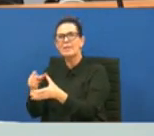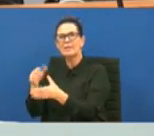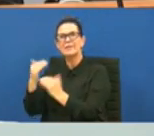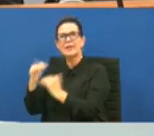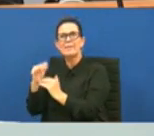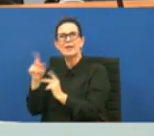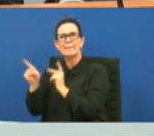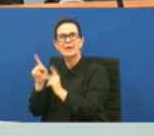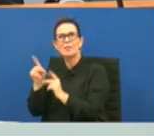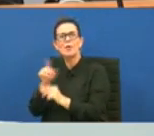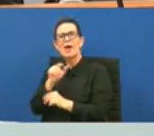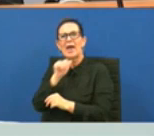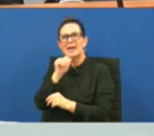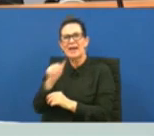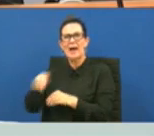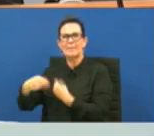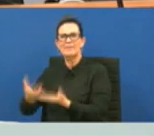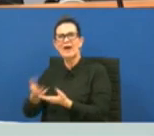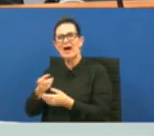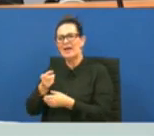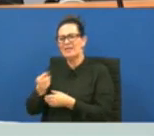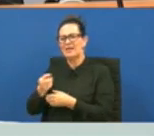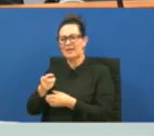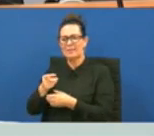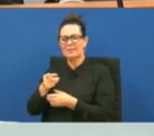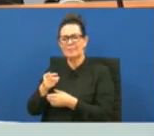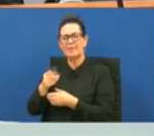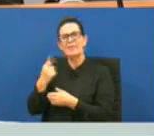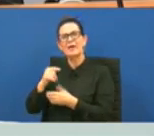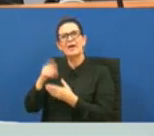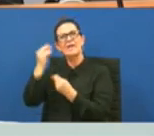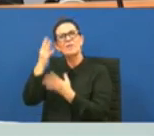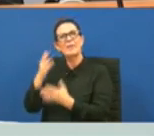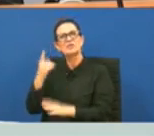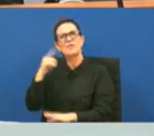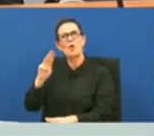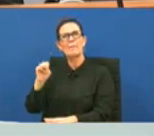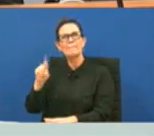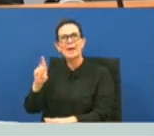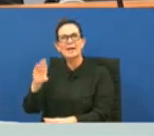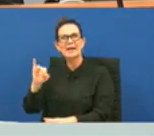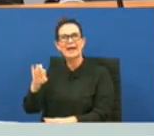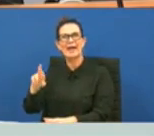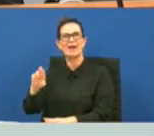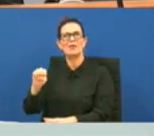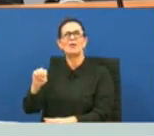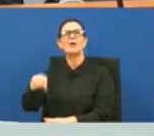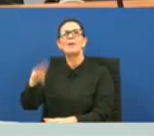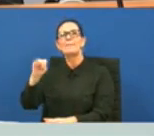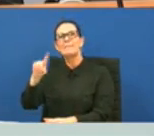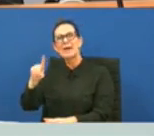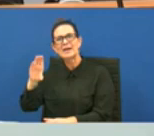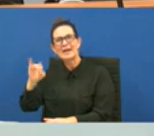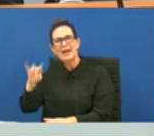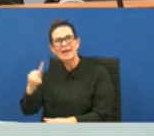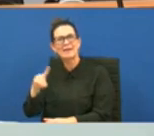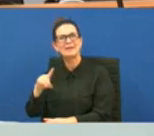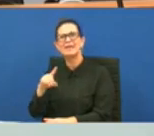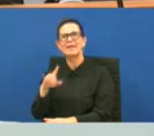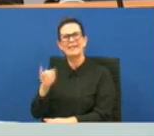medicaid and medicare papers together that's crazy that's a part of a third of the income that you're just